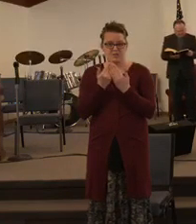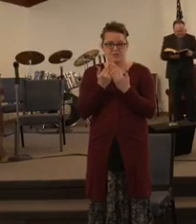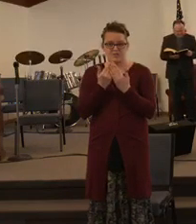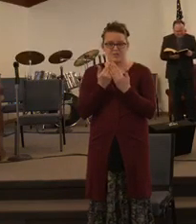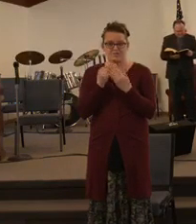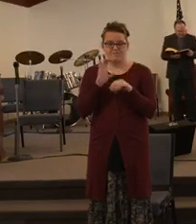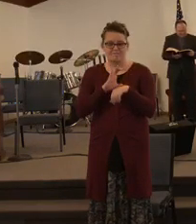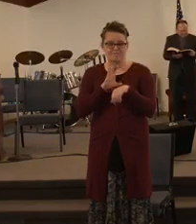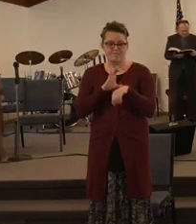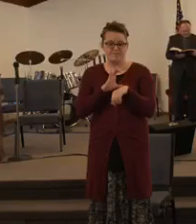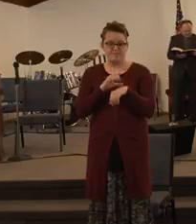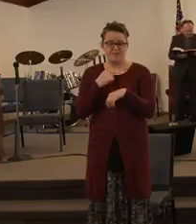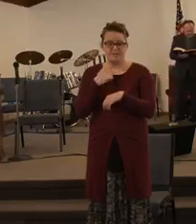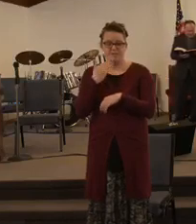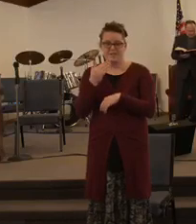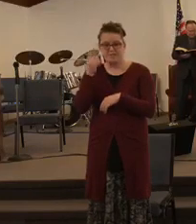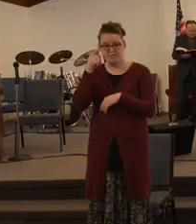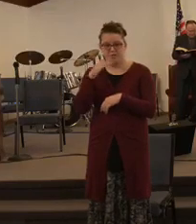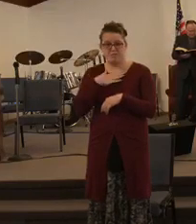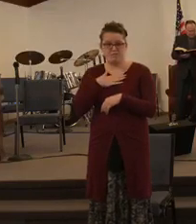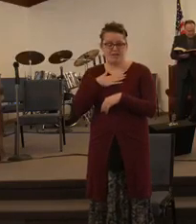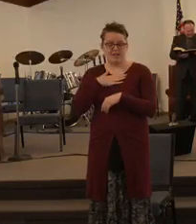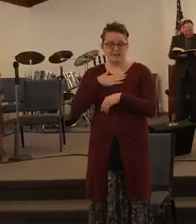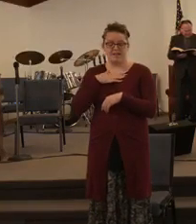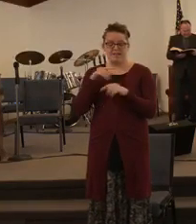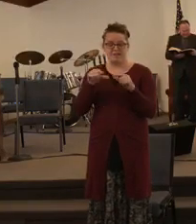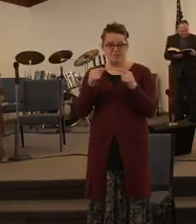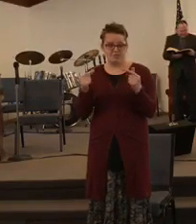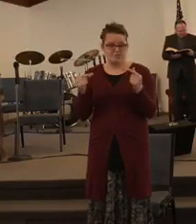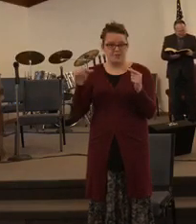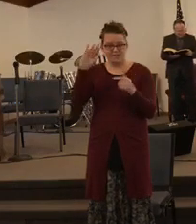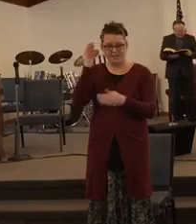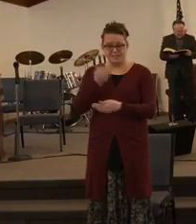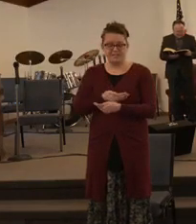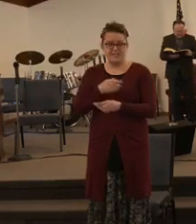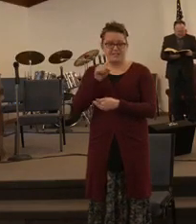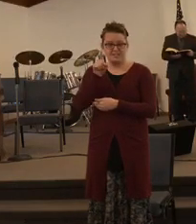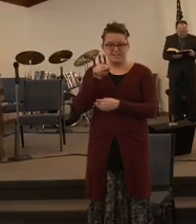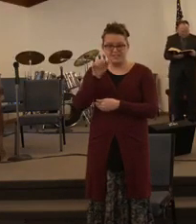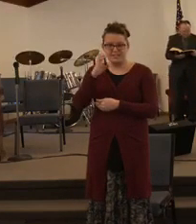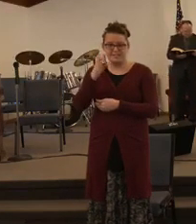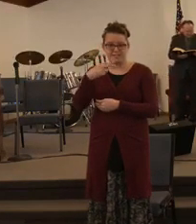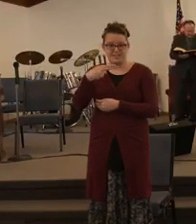my grandson, Zach, and brother, Mikey Klein,